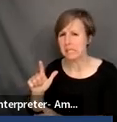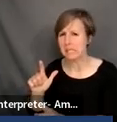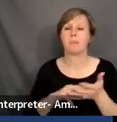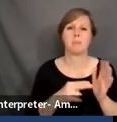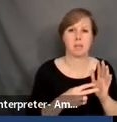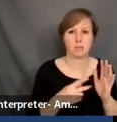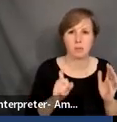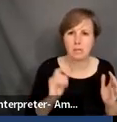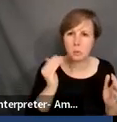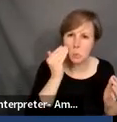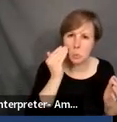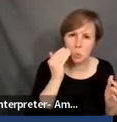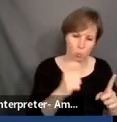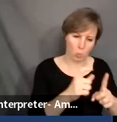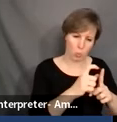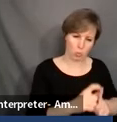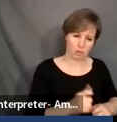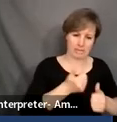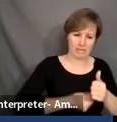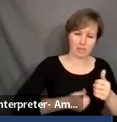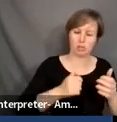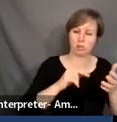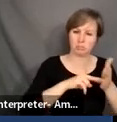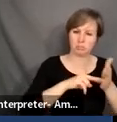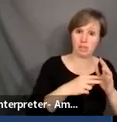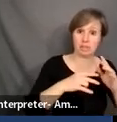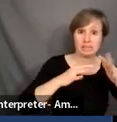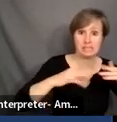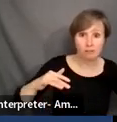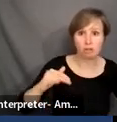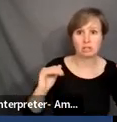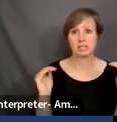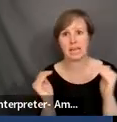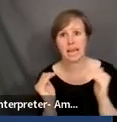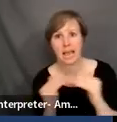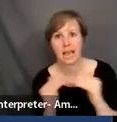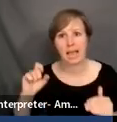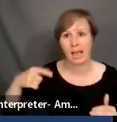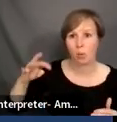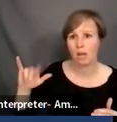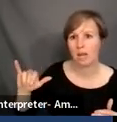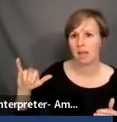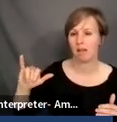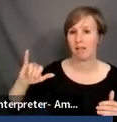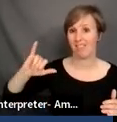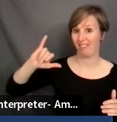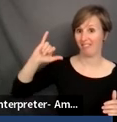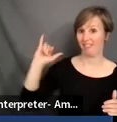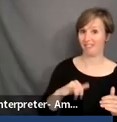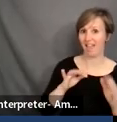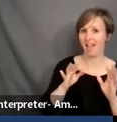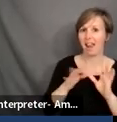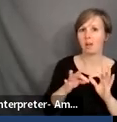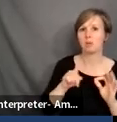diversity mean? What does equity means? And we have to get those language into, into